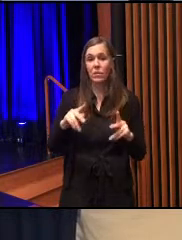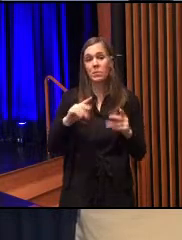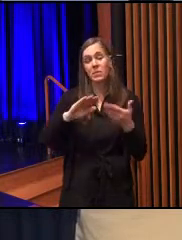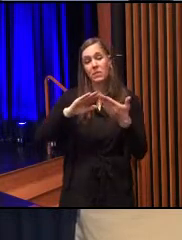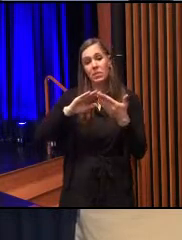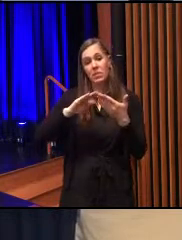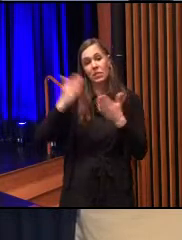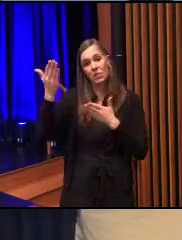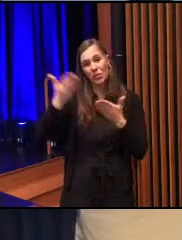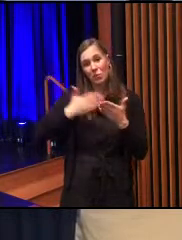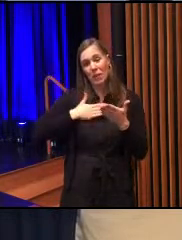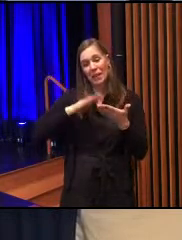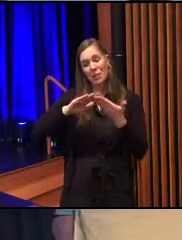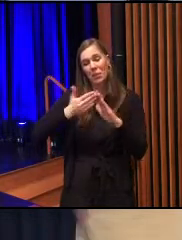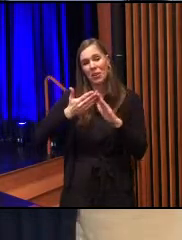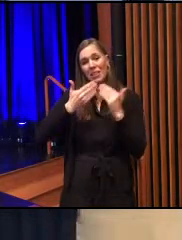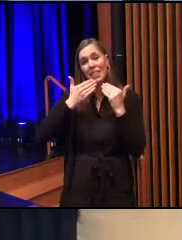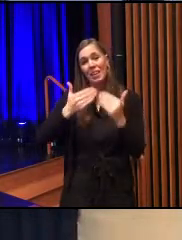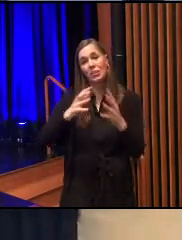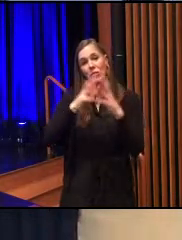my community. Thank you very much.